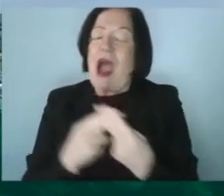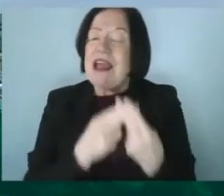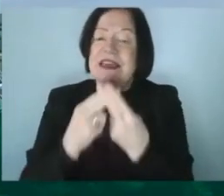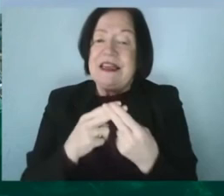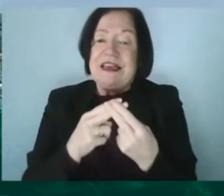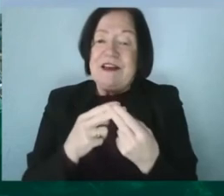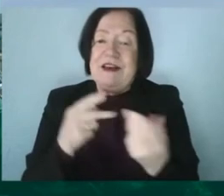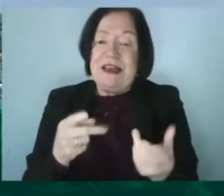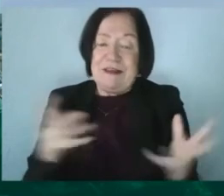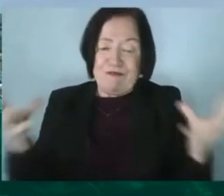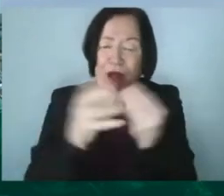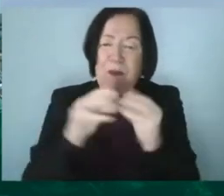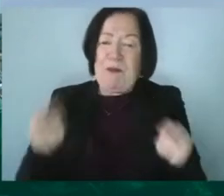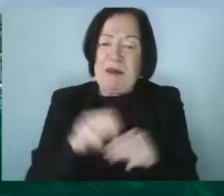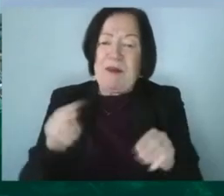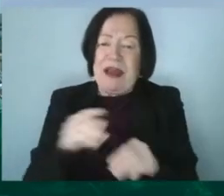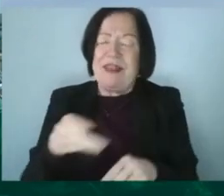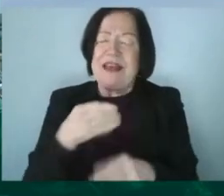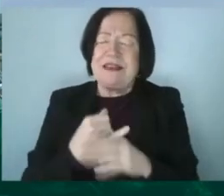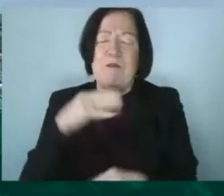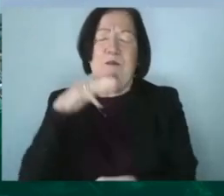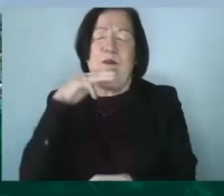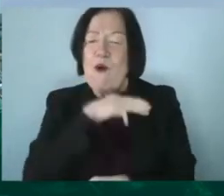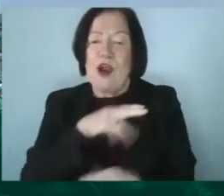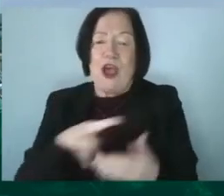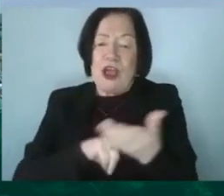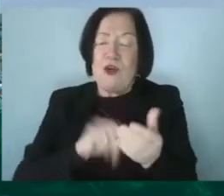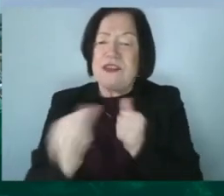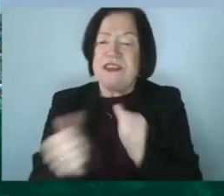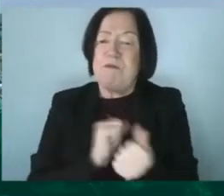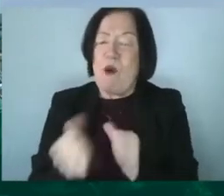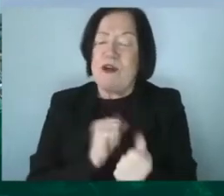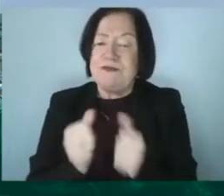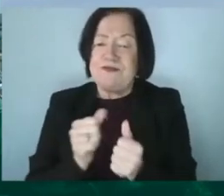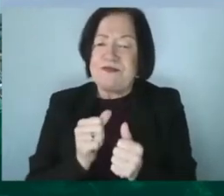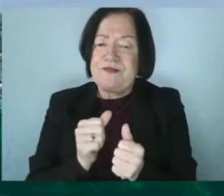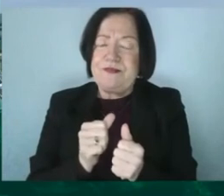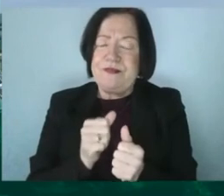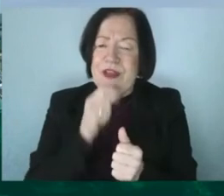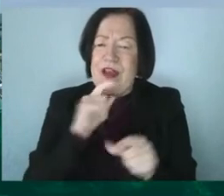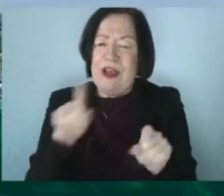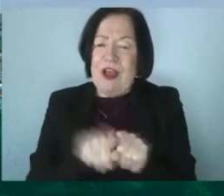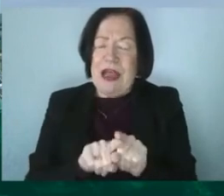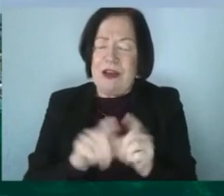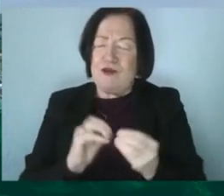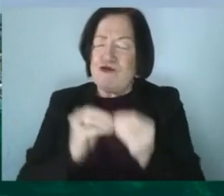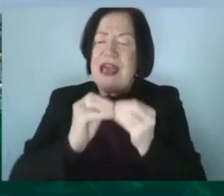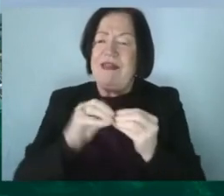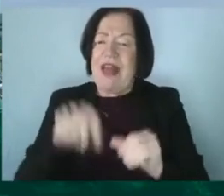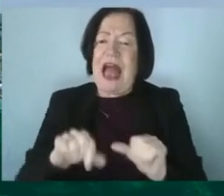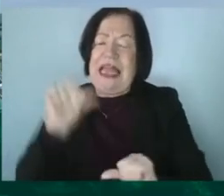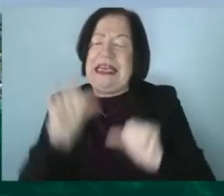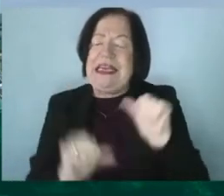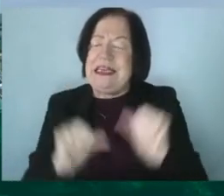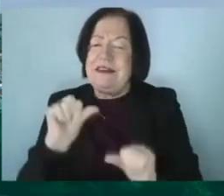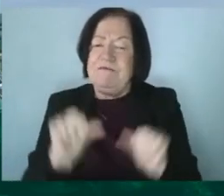uniting people and that's so vitally important and and using sports to do that but it's also about creating that league where there's uh